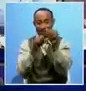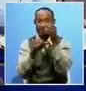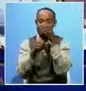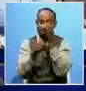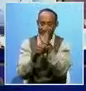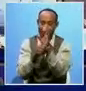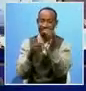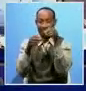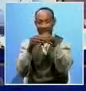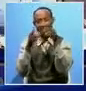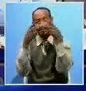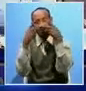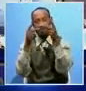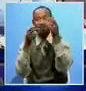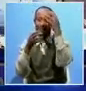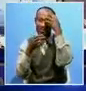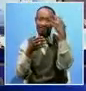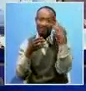prevention in public offices. ACC...